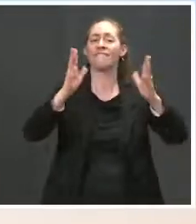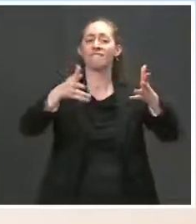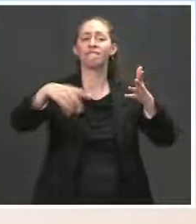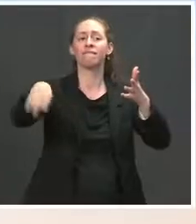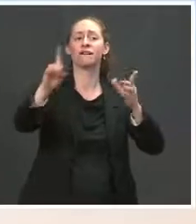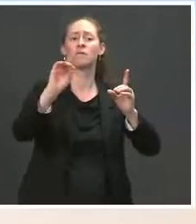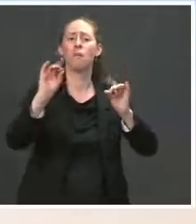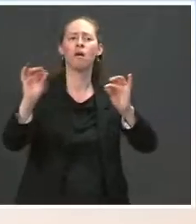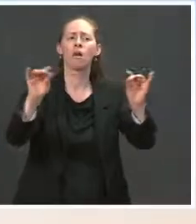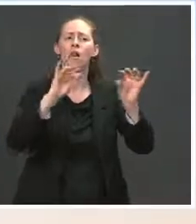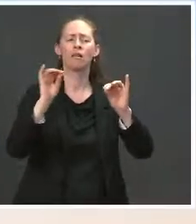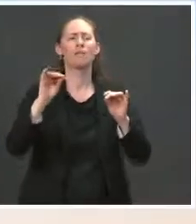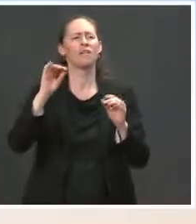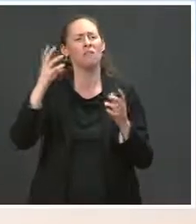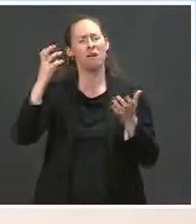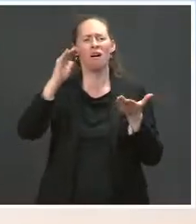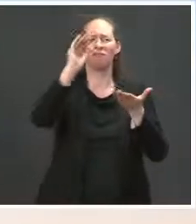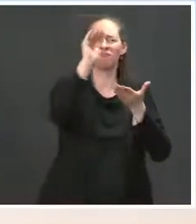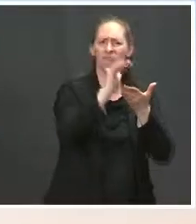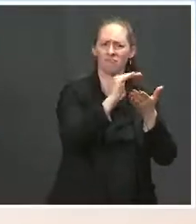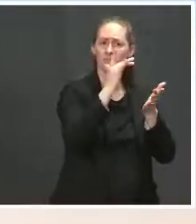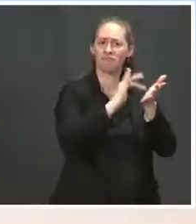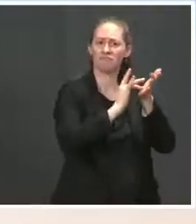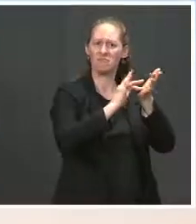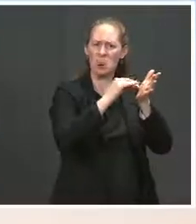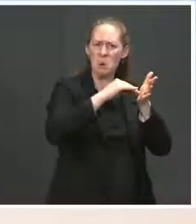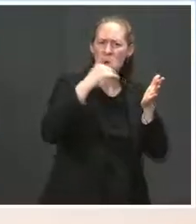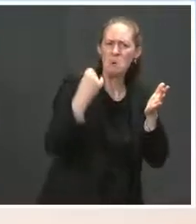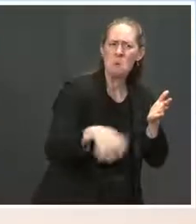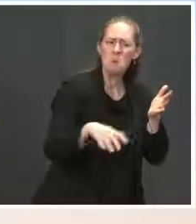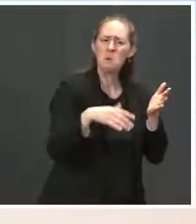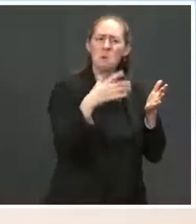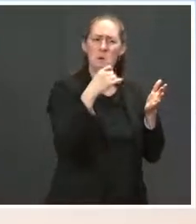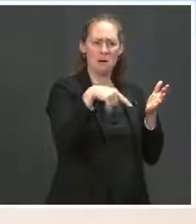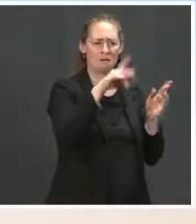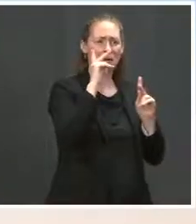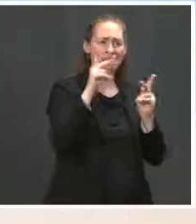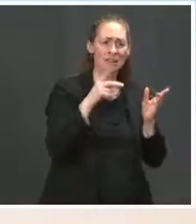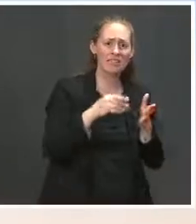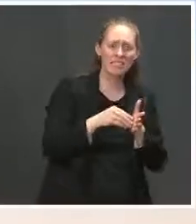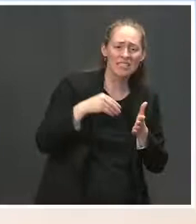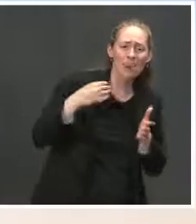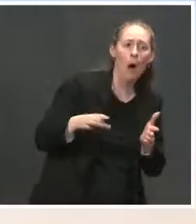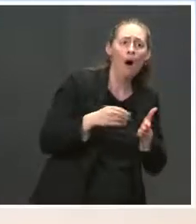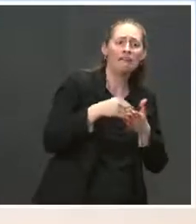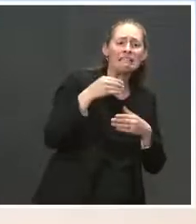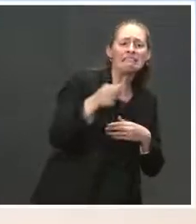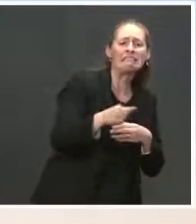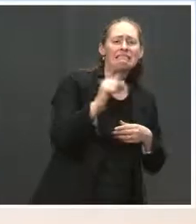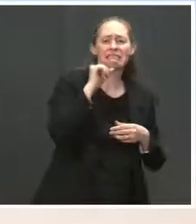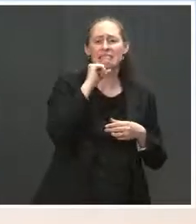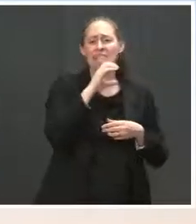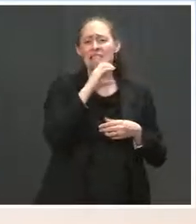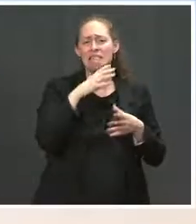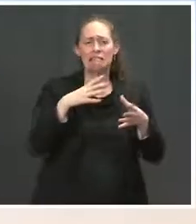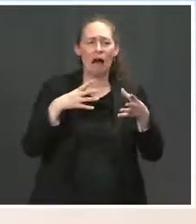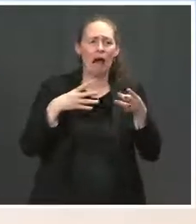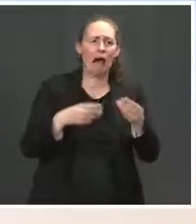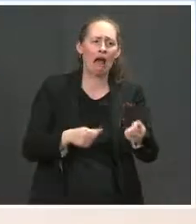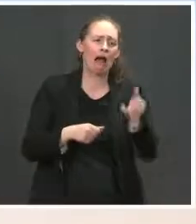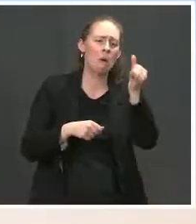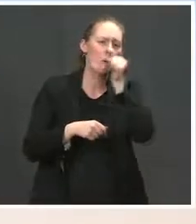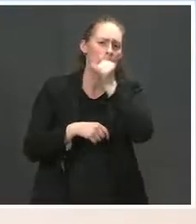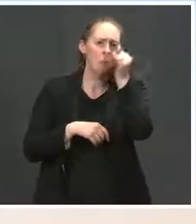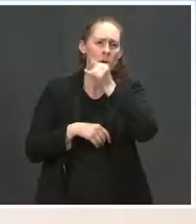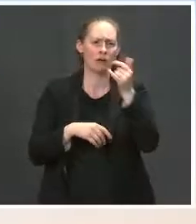the cost of prescription drugs and knows the burden on Americans and seniors is far too high. He's talked about that on the campaign trail. I expect we will be in